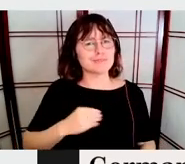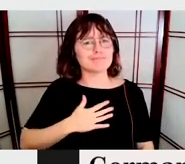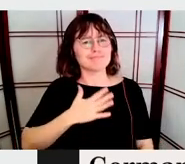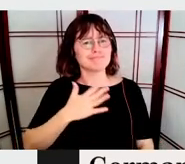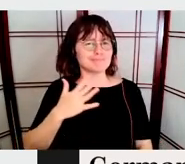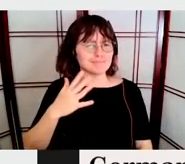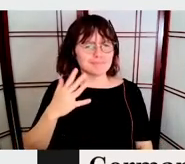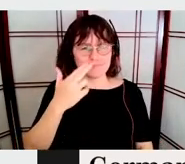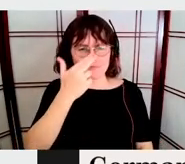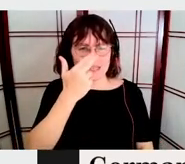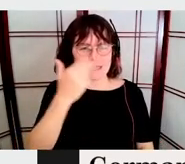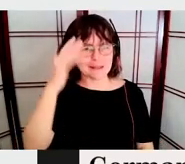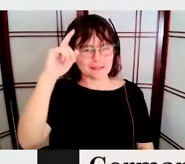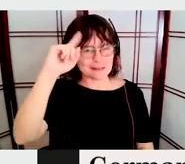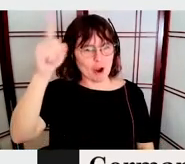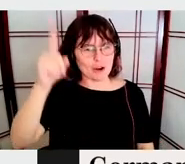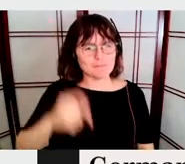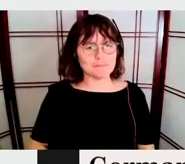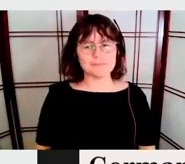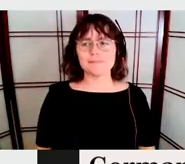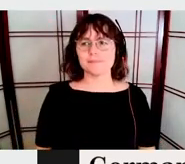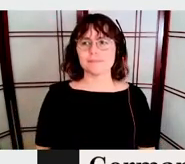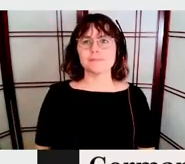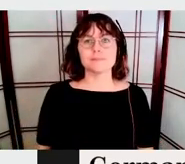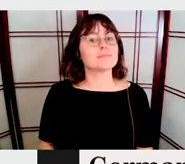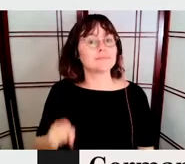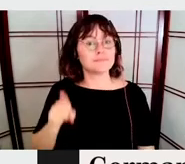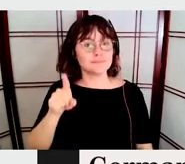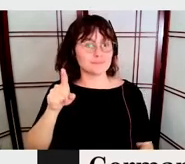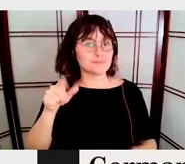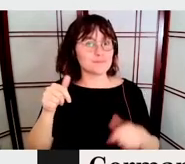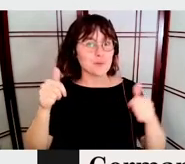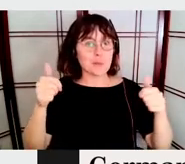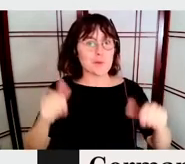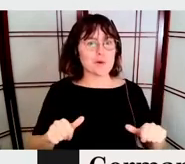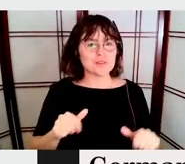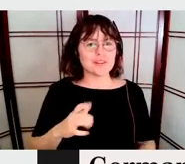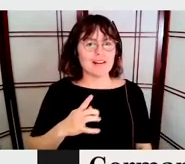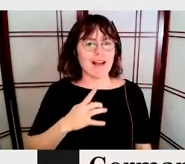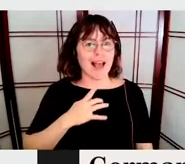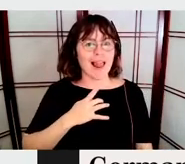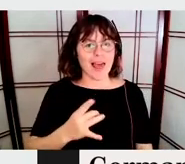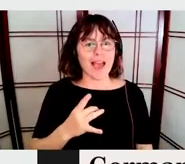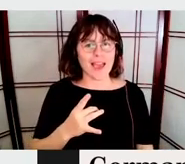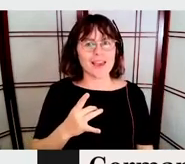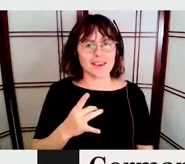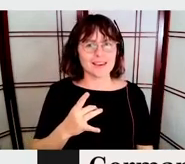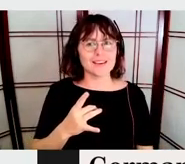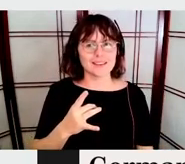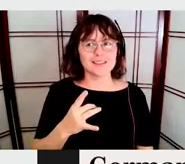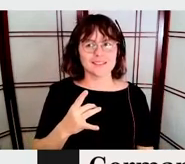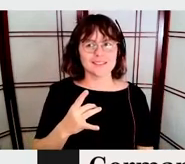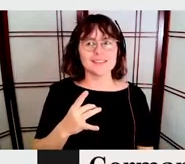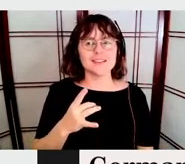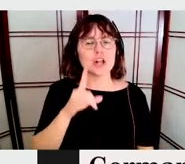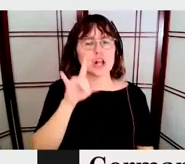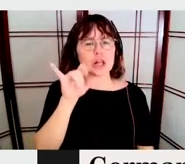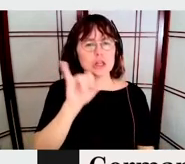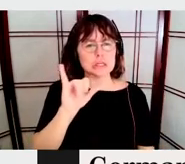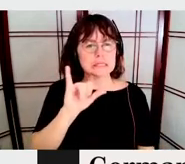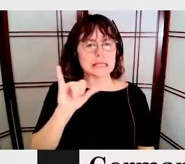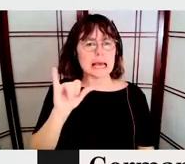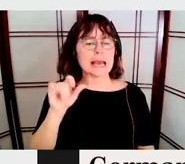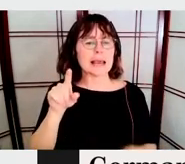And this poster, the thing that I like about this poster that also, uh, resembles to, to a poster made, uh,